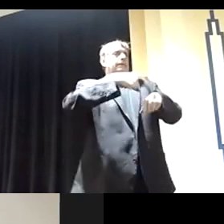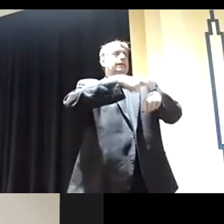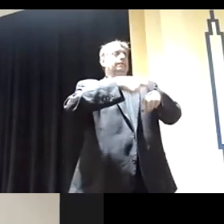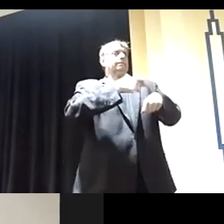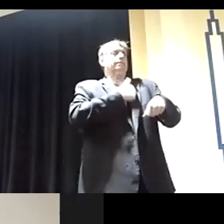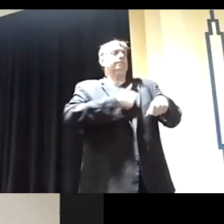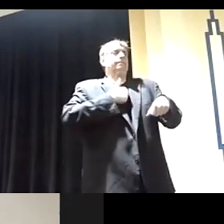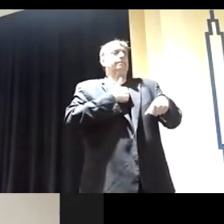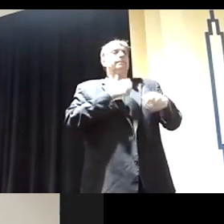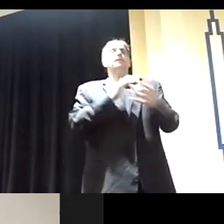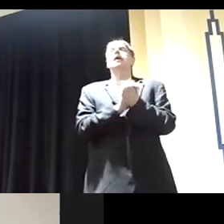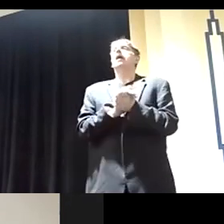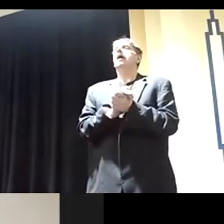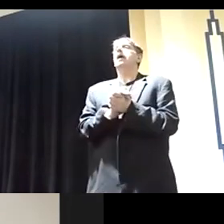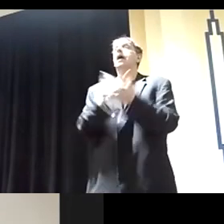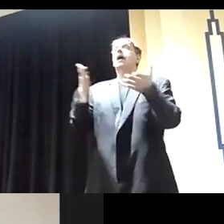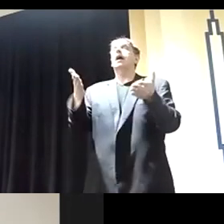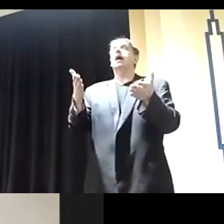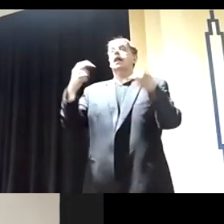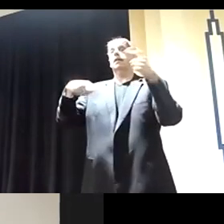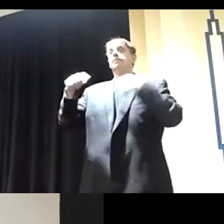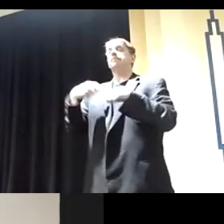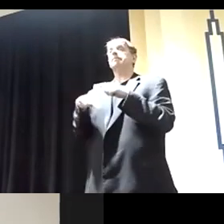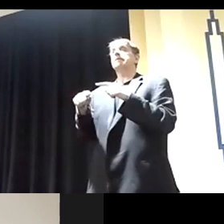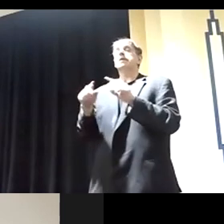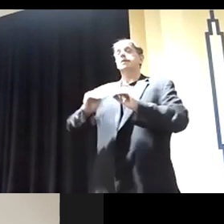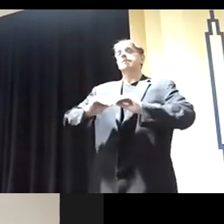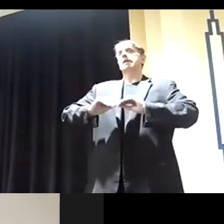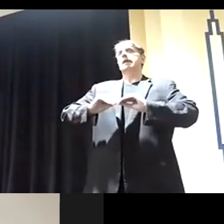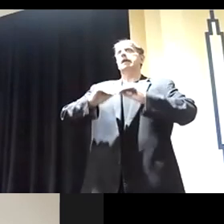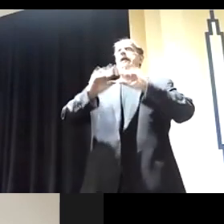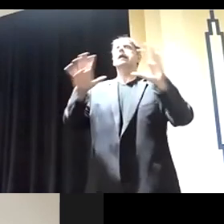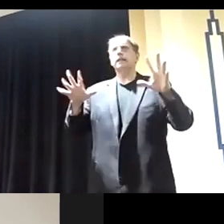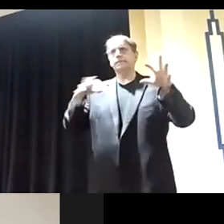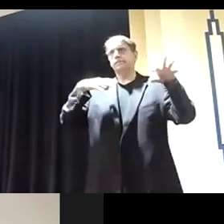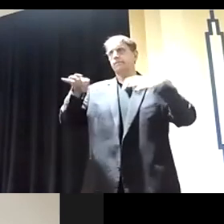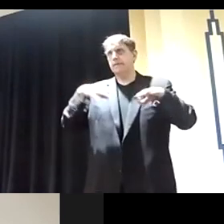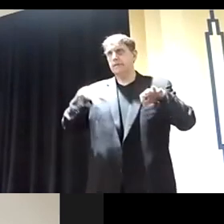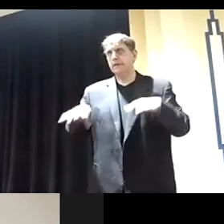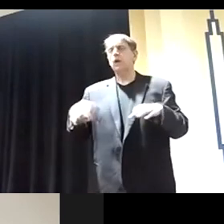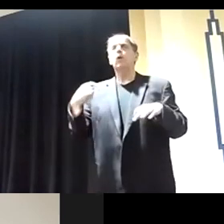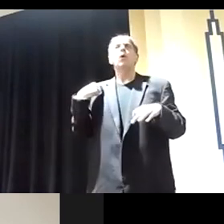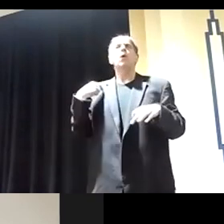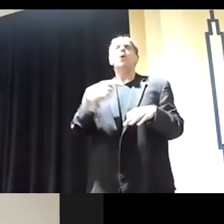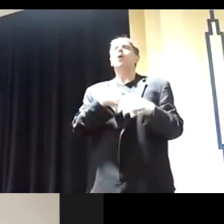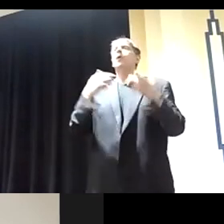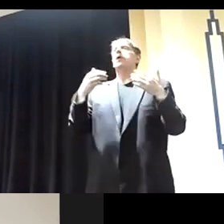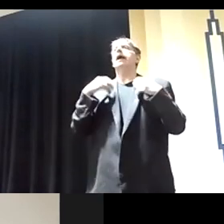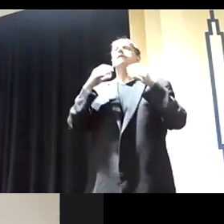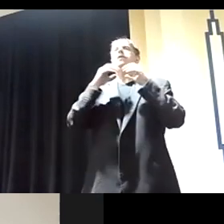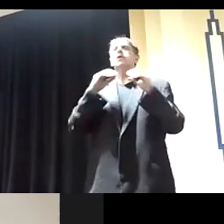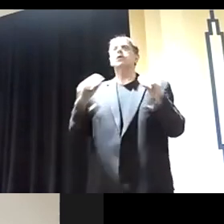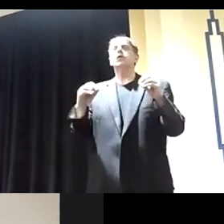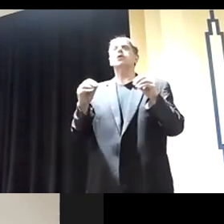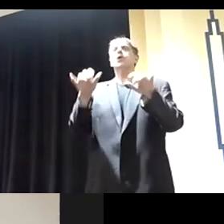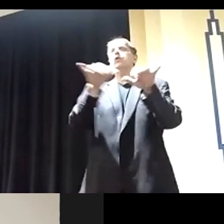You know what, let me just say this as plainly as I possibly can. The fact that we do not have universal paid leave